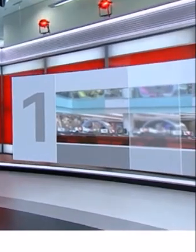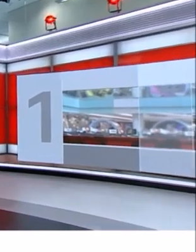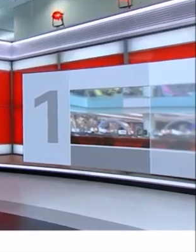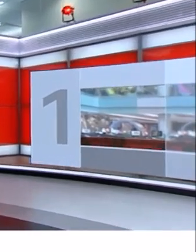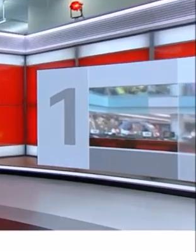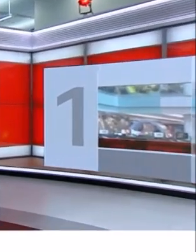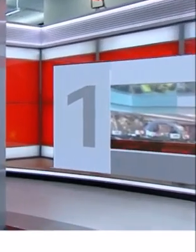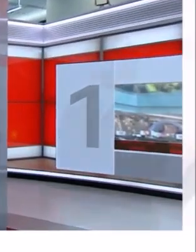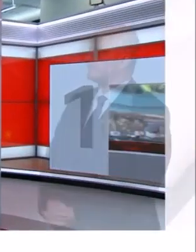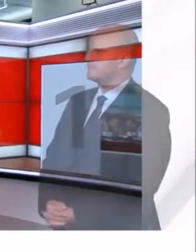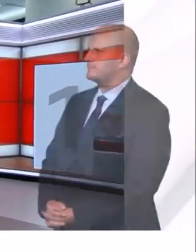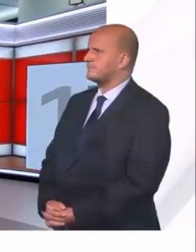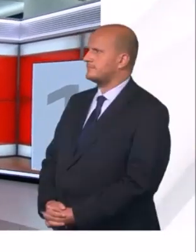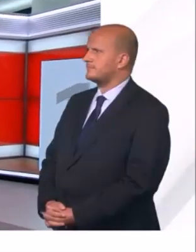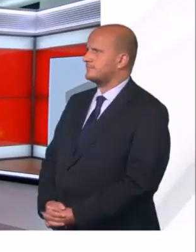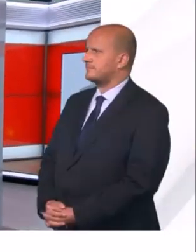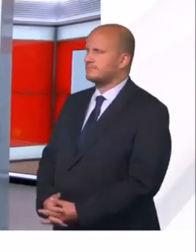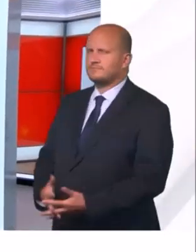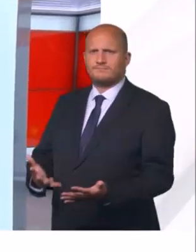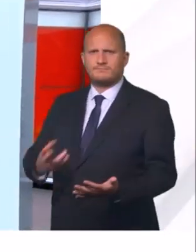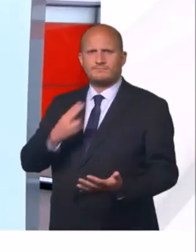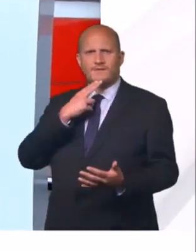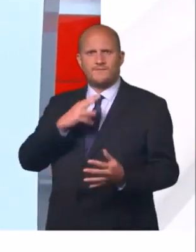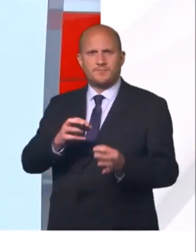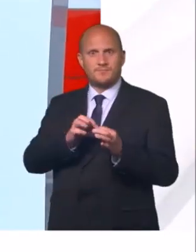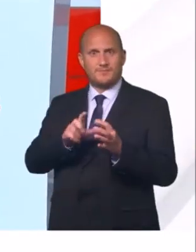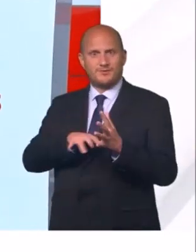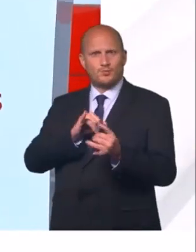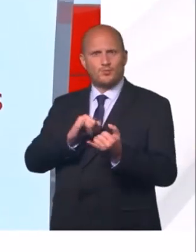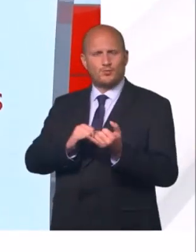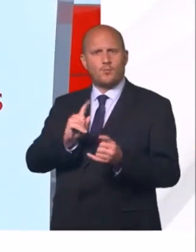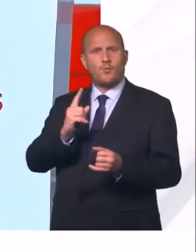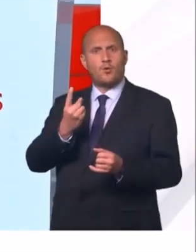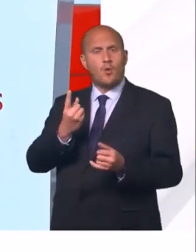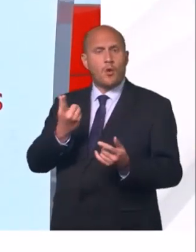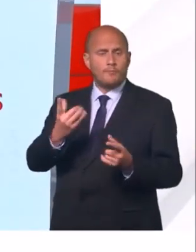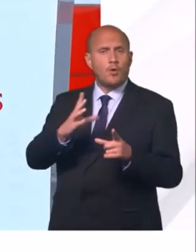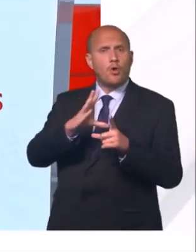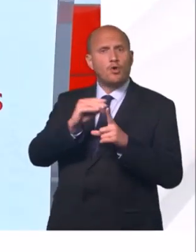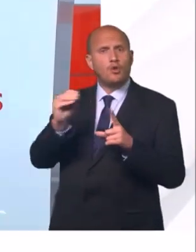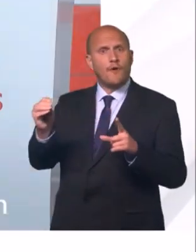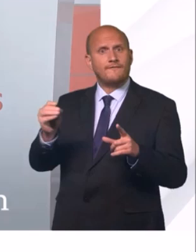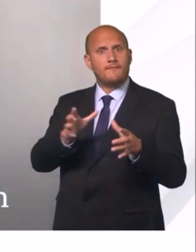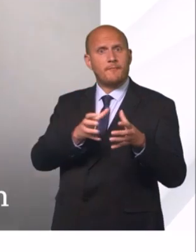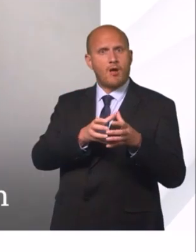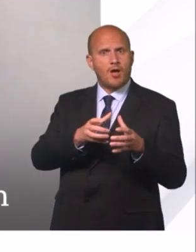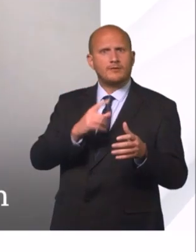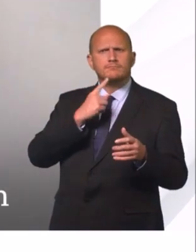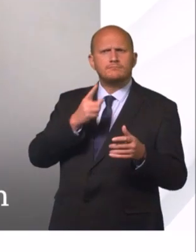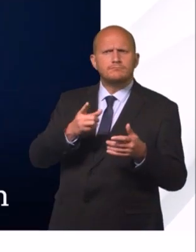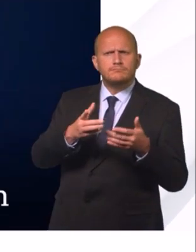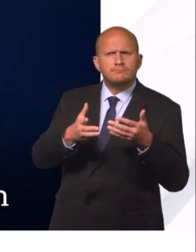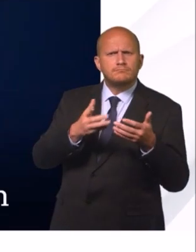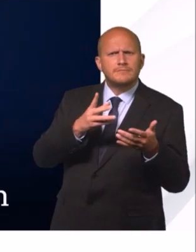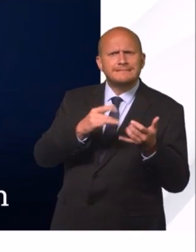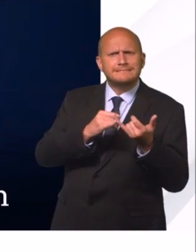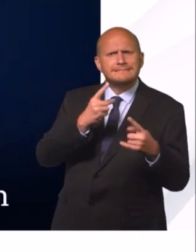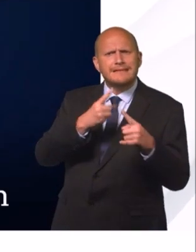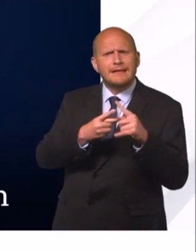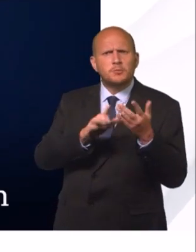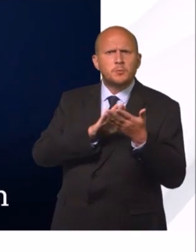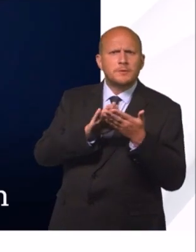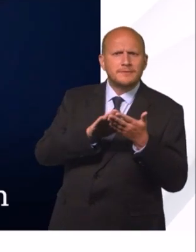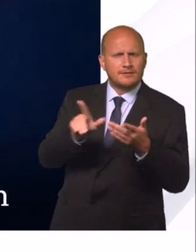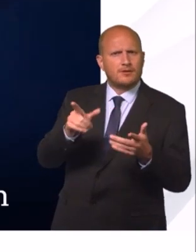Today at 1, the Conservatives pledged to clarify the legal definition of a person's sex. The Equalities Minister, Kemi